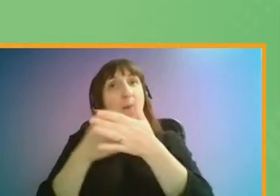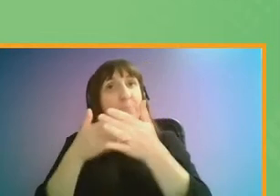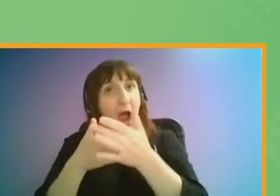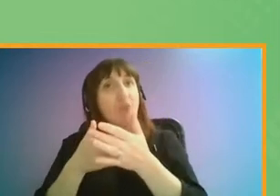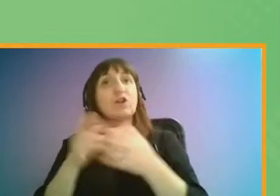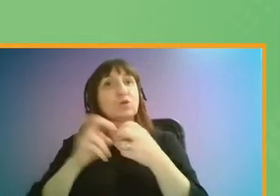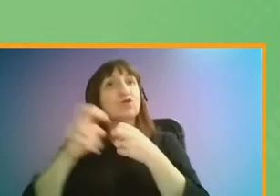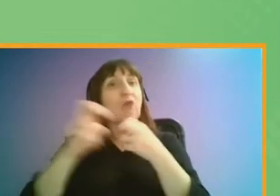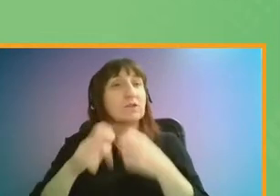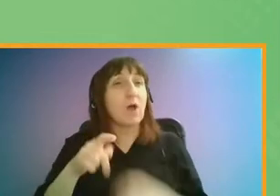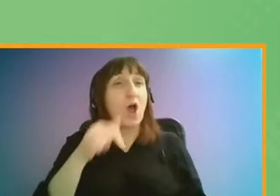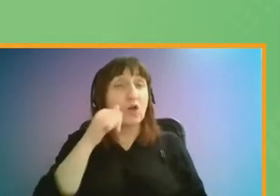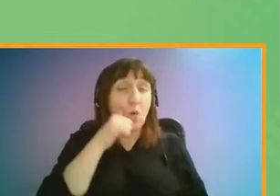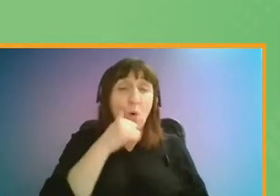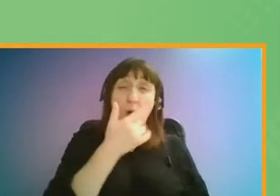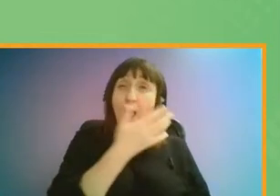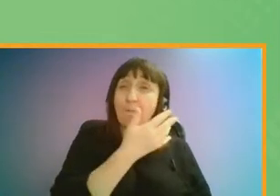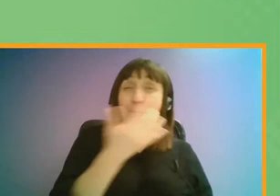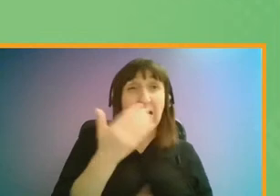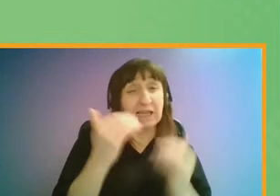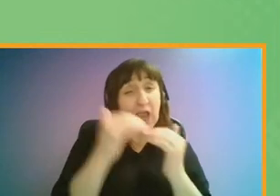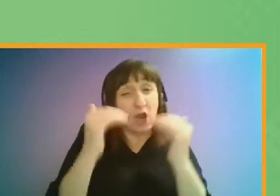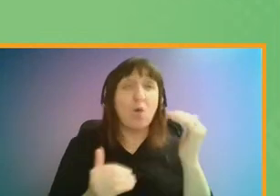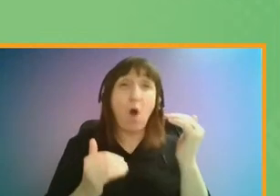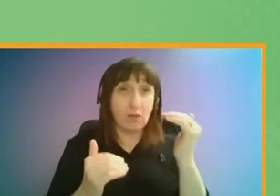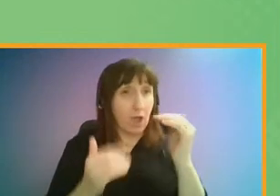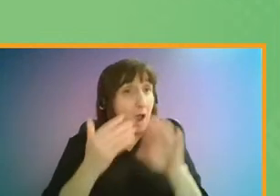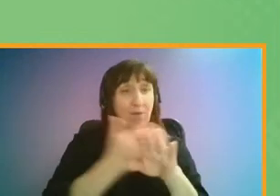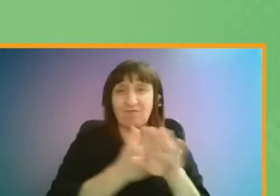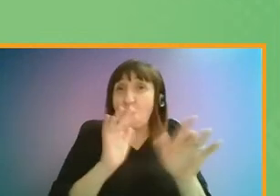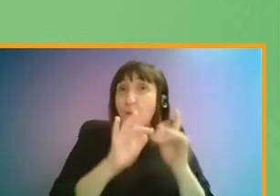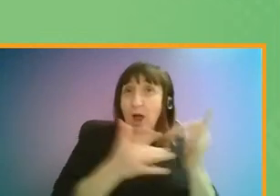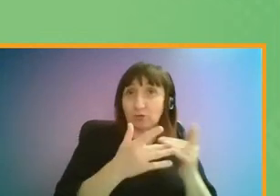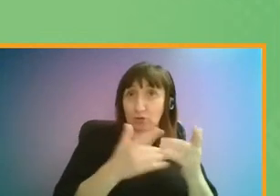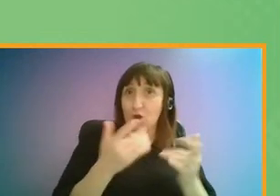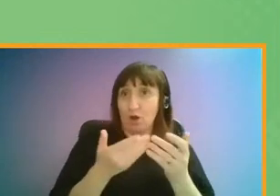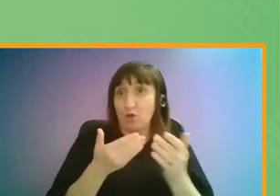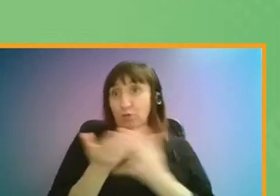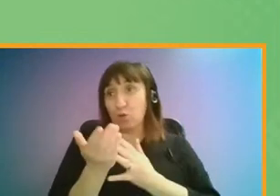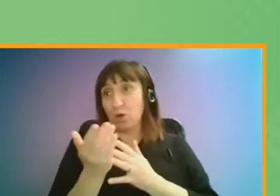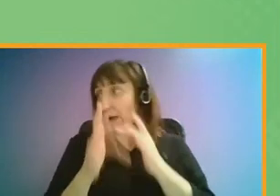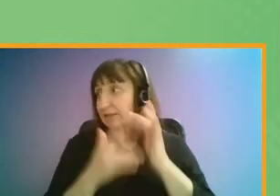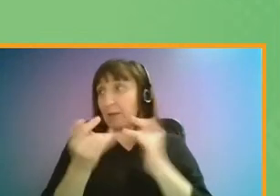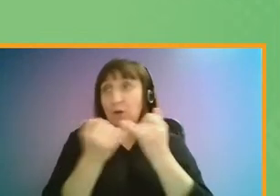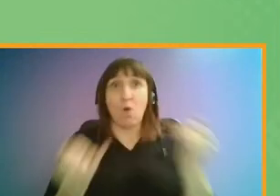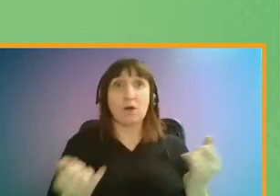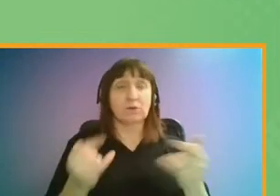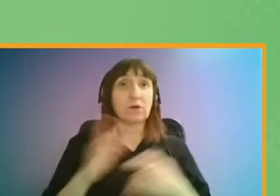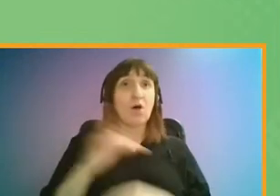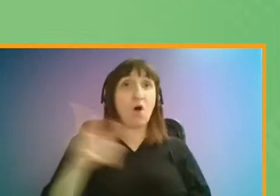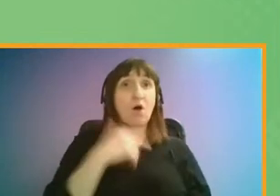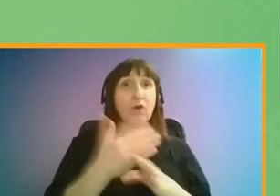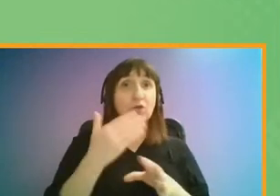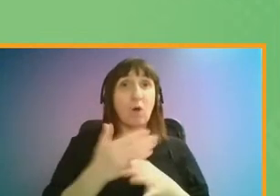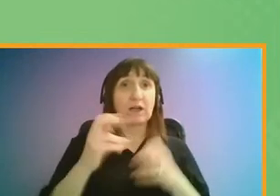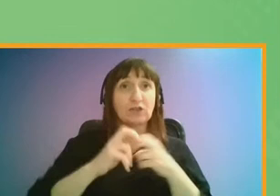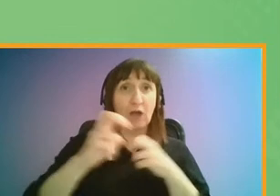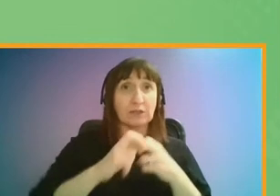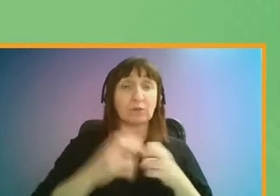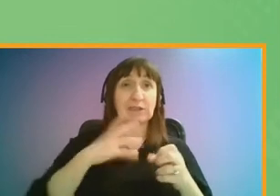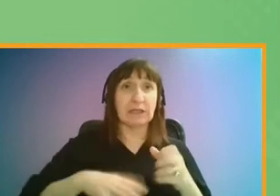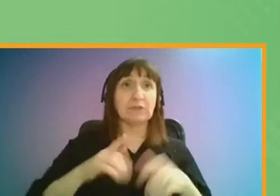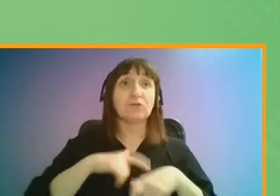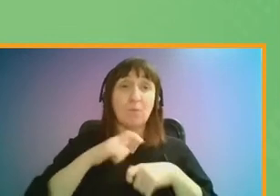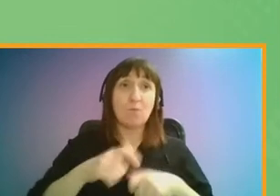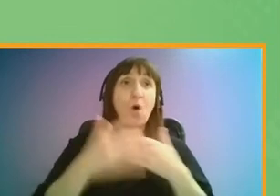network. We know that many of the inequalities that predated the pandemic have also worsened. All of us working in transport need to make sure that